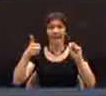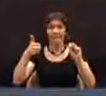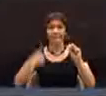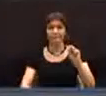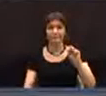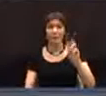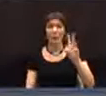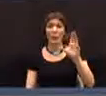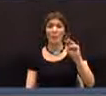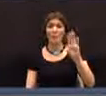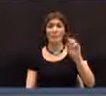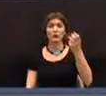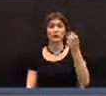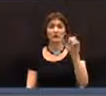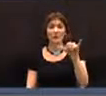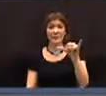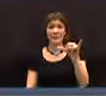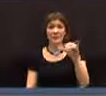William Bushy.